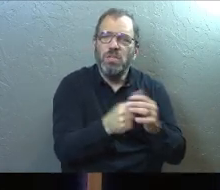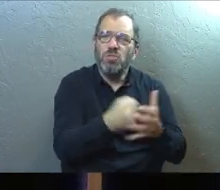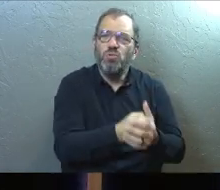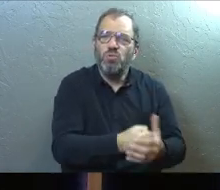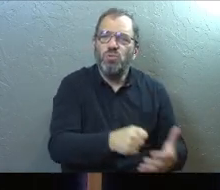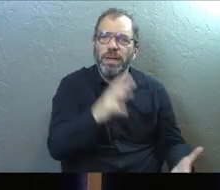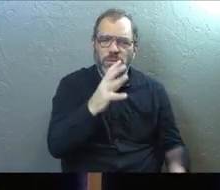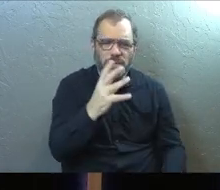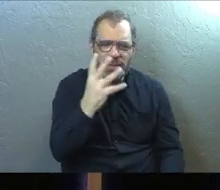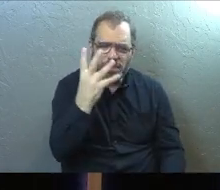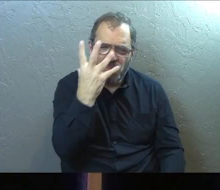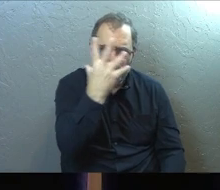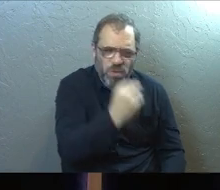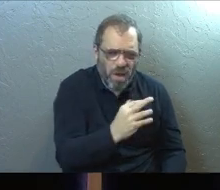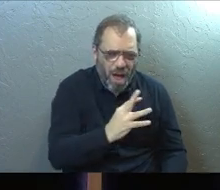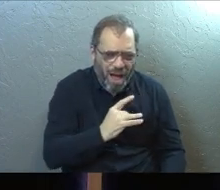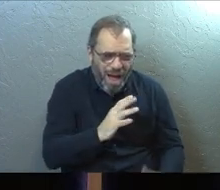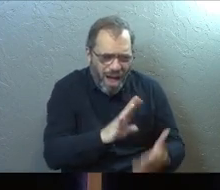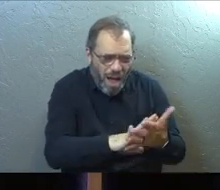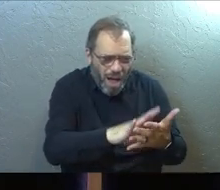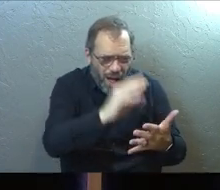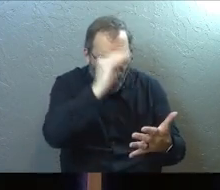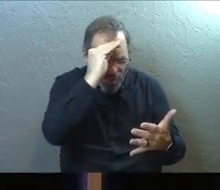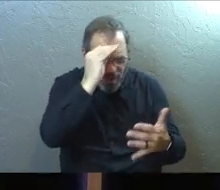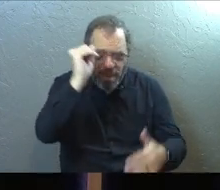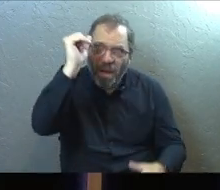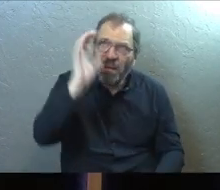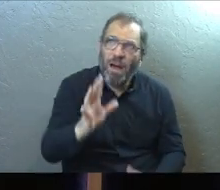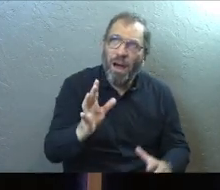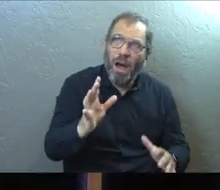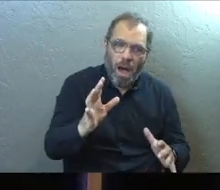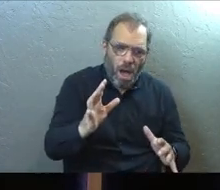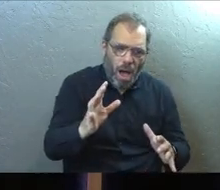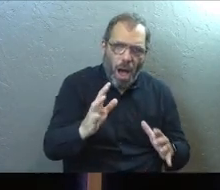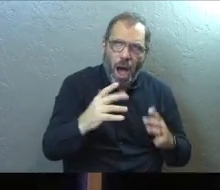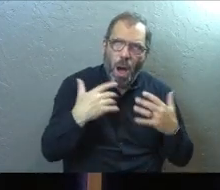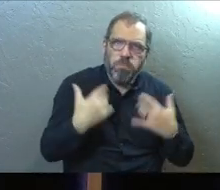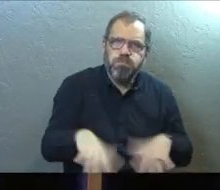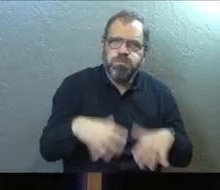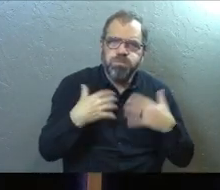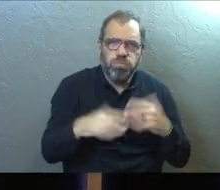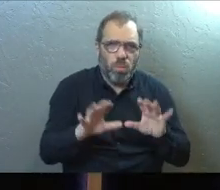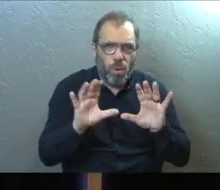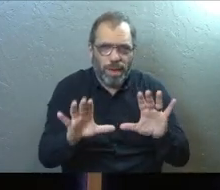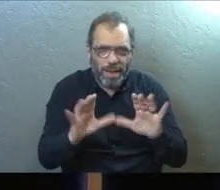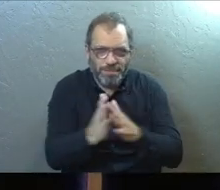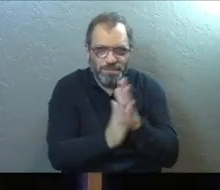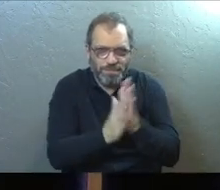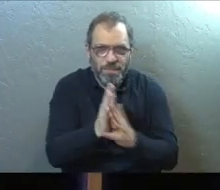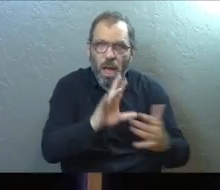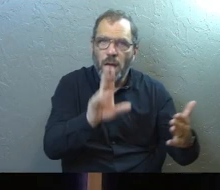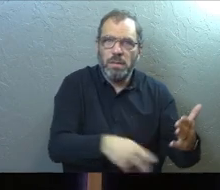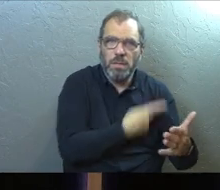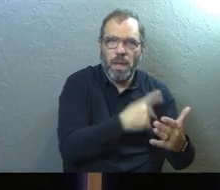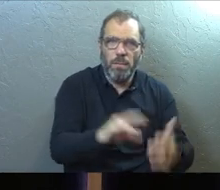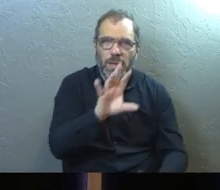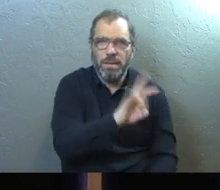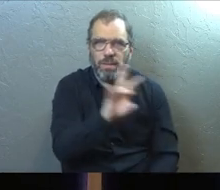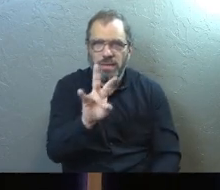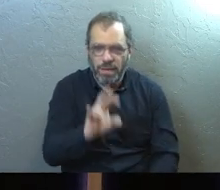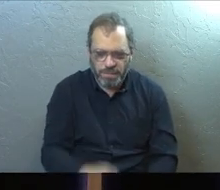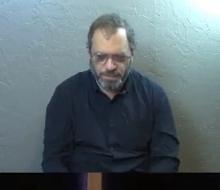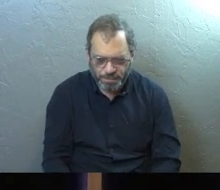beautiful. And I feel like I'm learning some stuff about God that I just never even knew before. So let's go into Psalm 77.